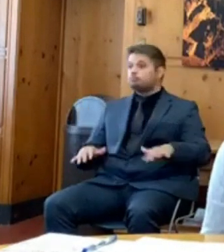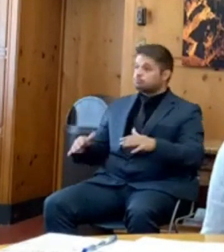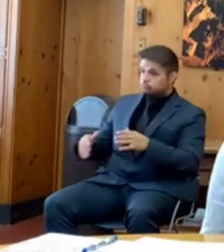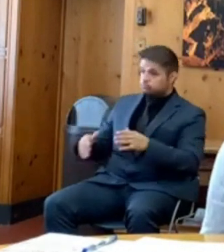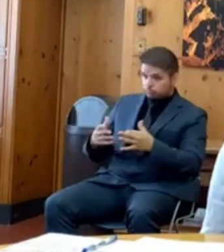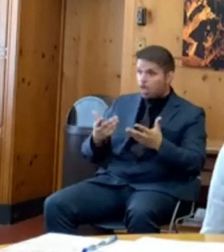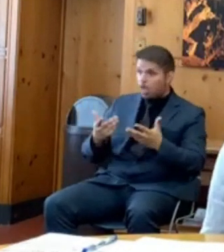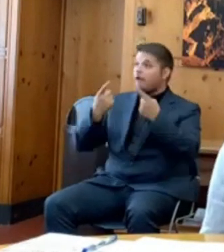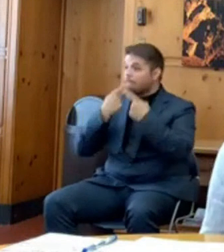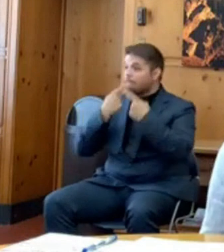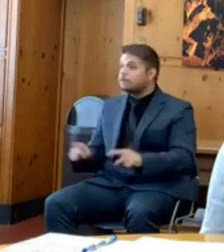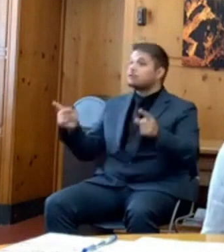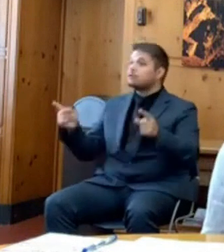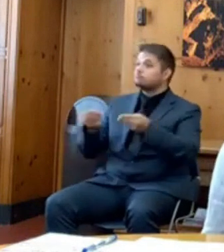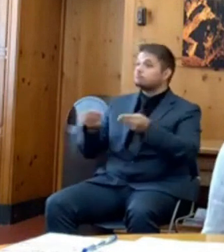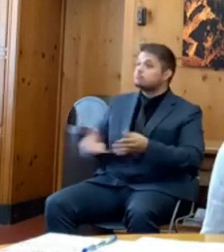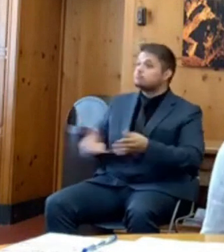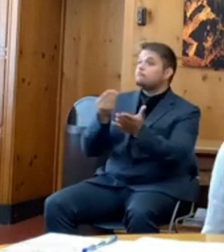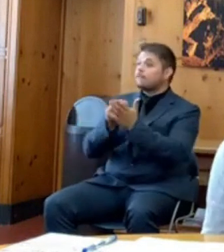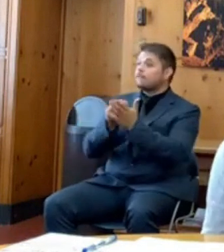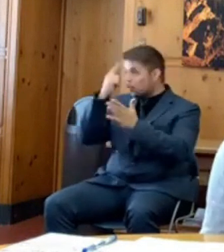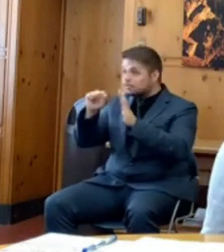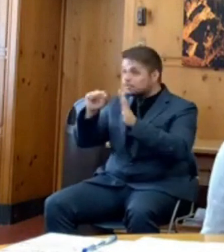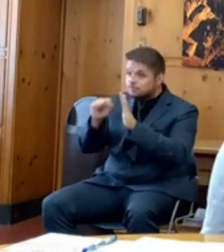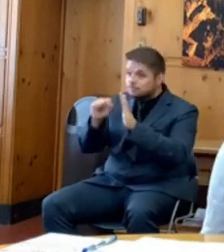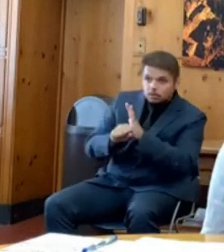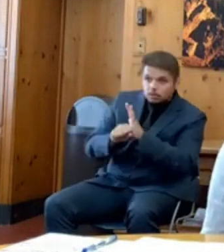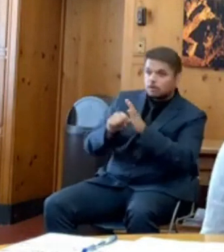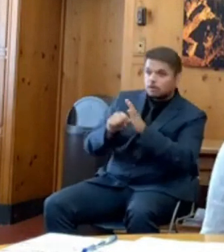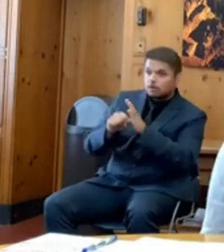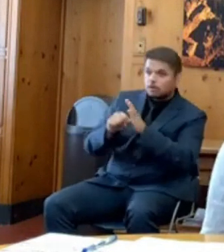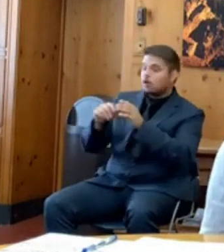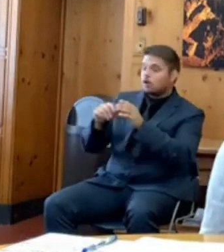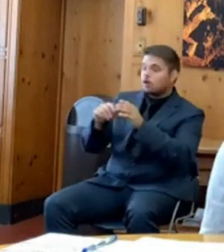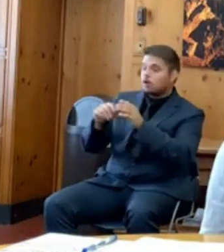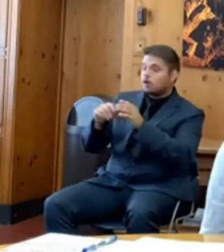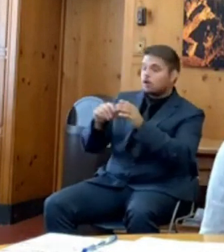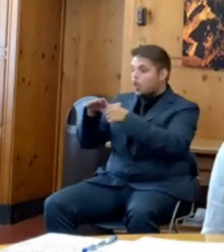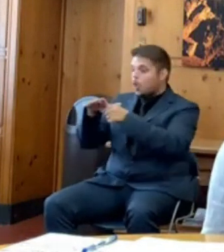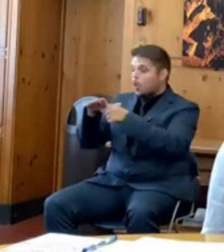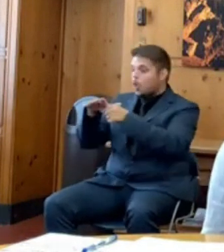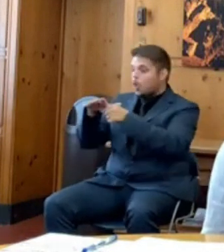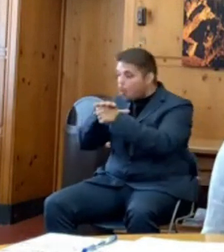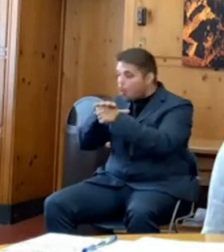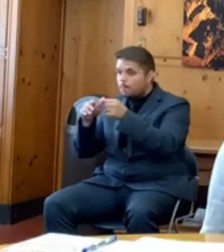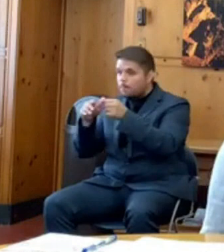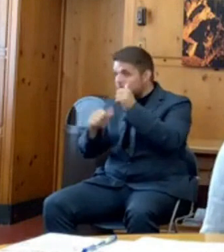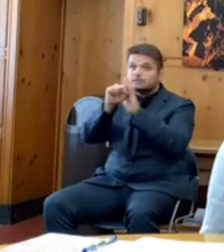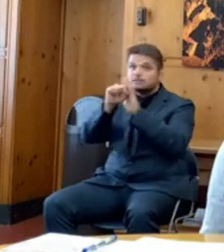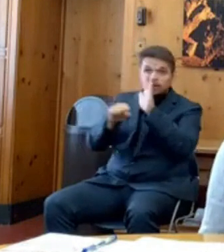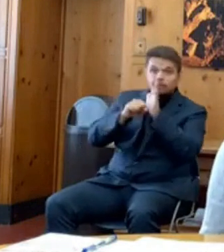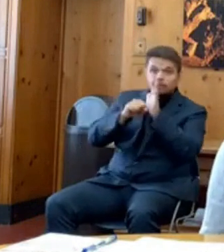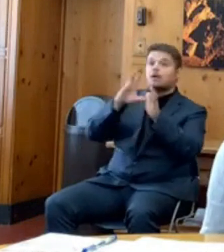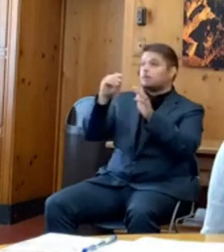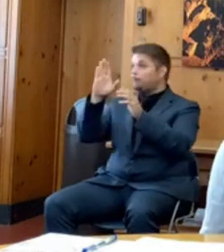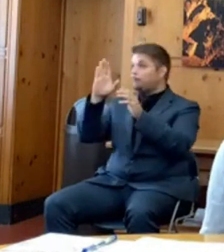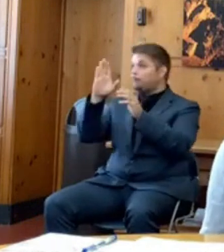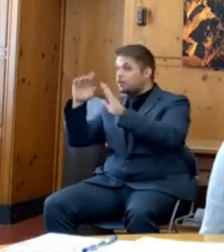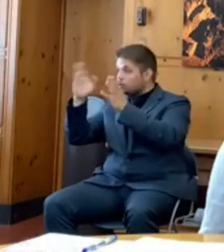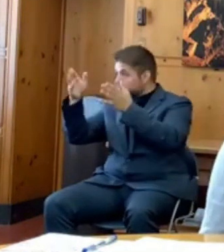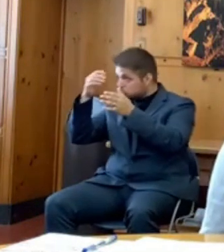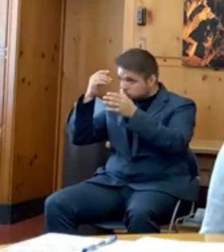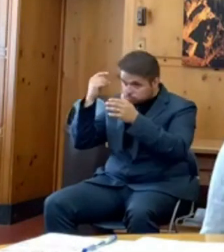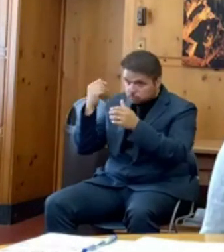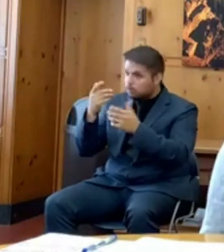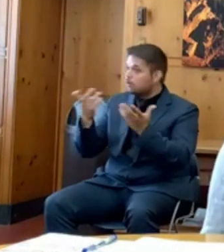states and local jurisdictions and get that passed through both houses, obviously. If they do not, that's